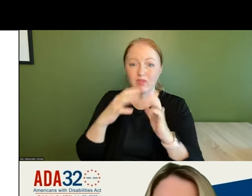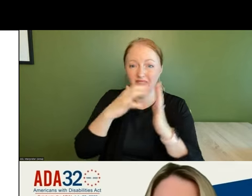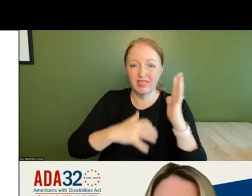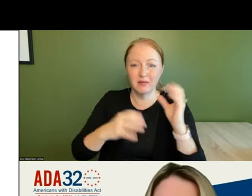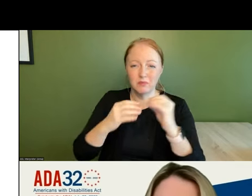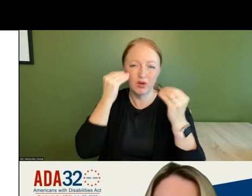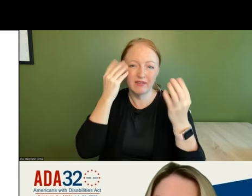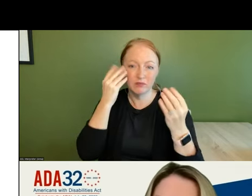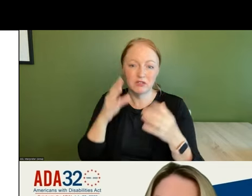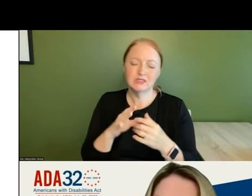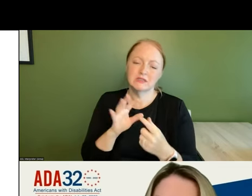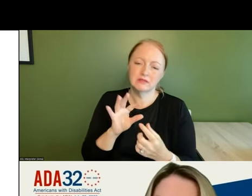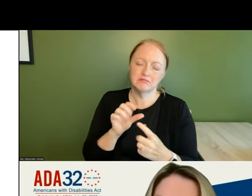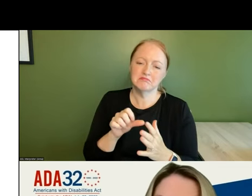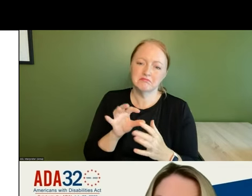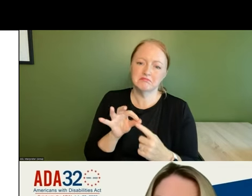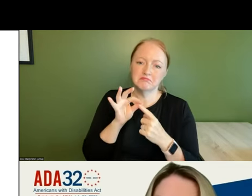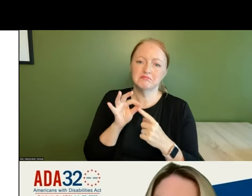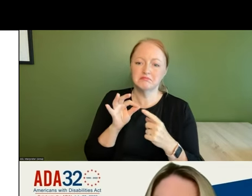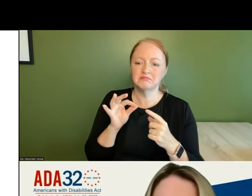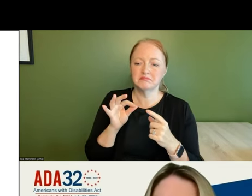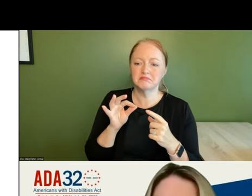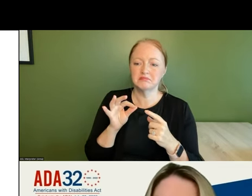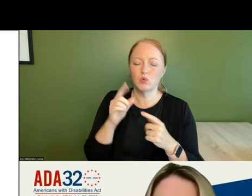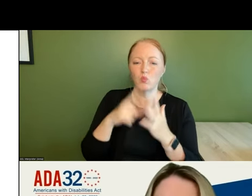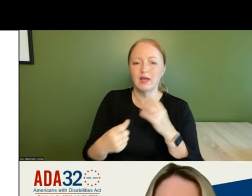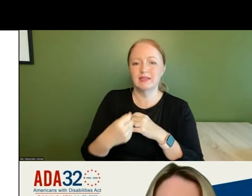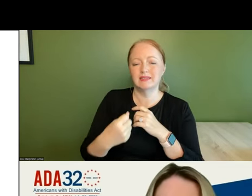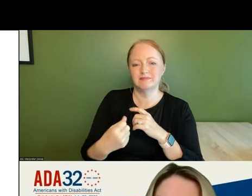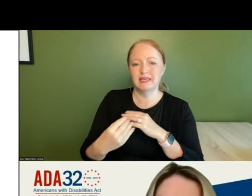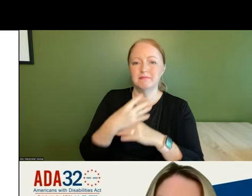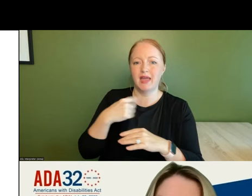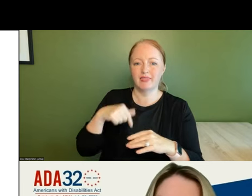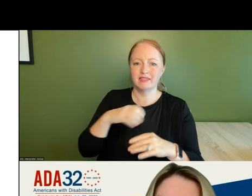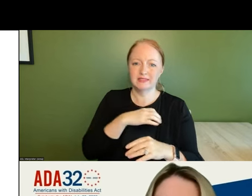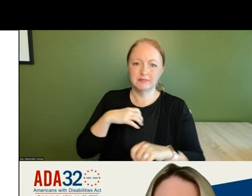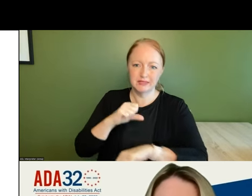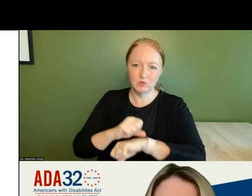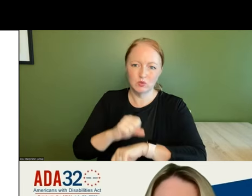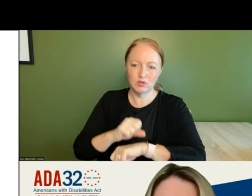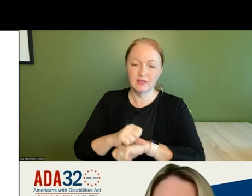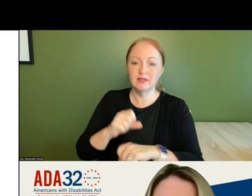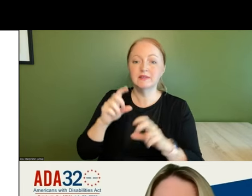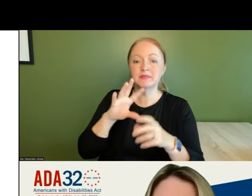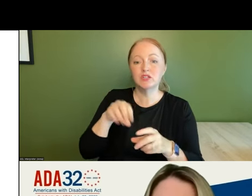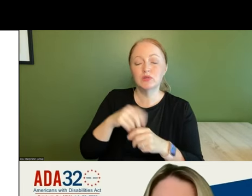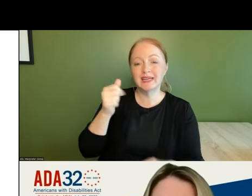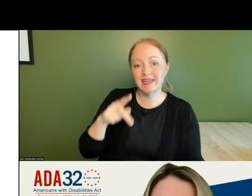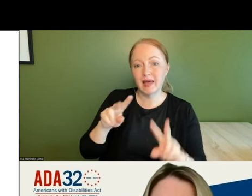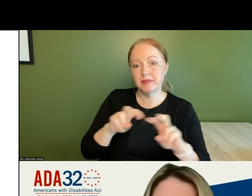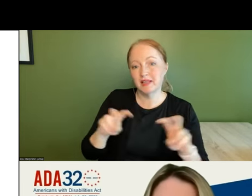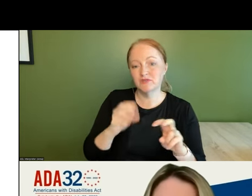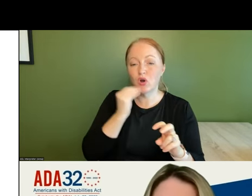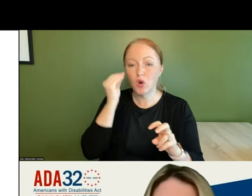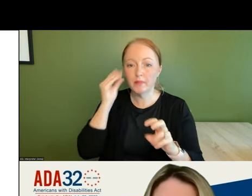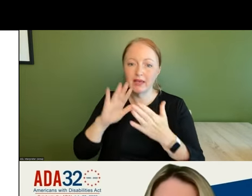information on it particularly areas that i think impact this committee's work including a gap analysis of our home and community